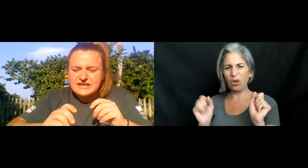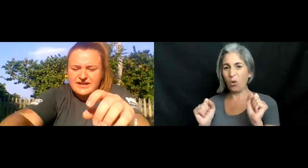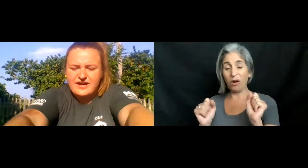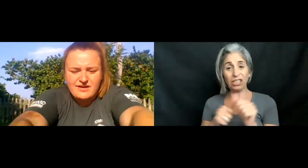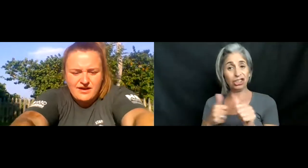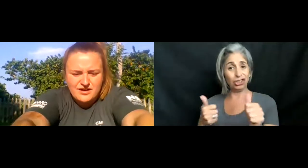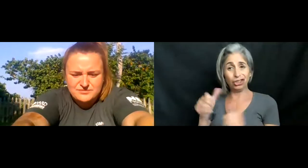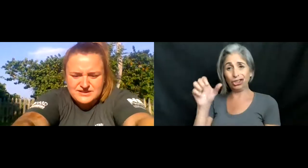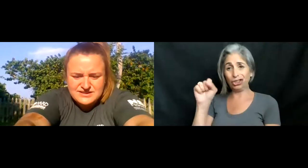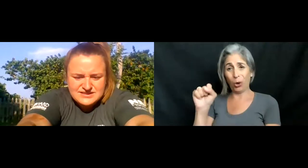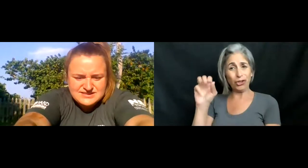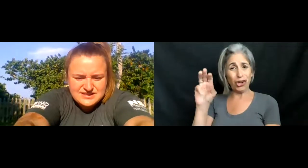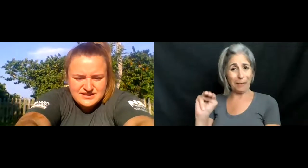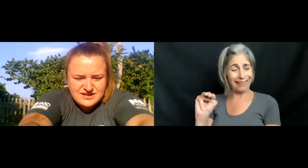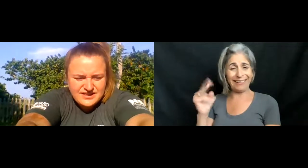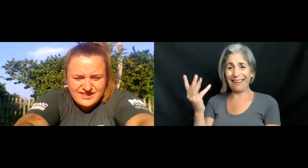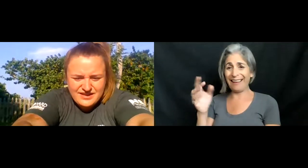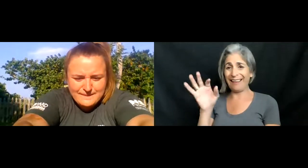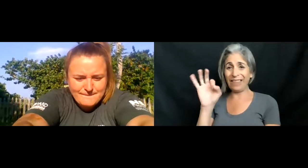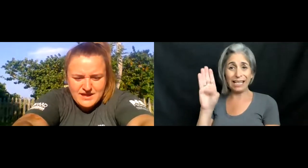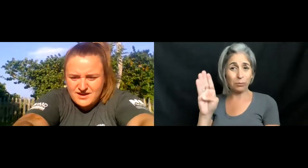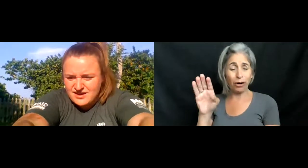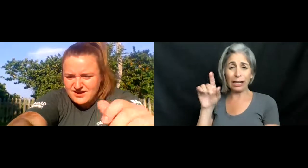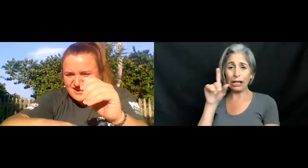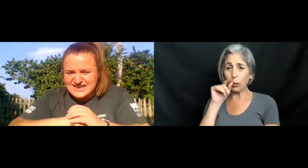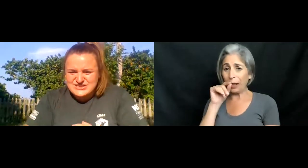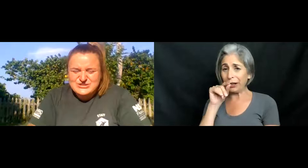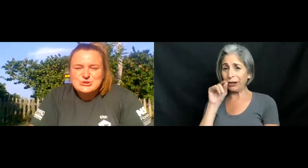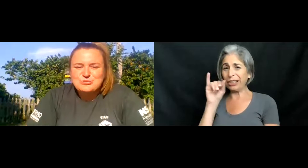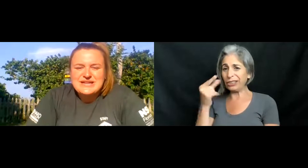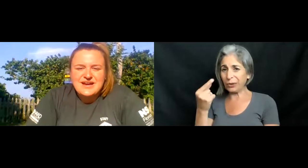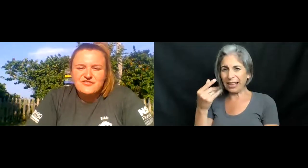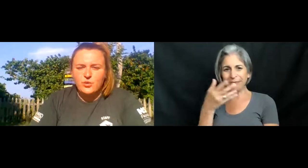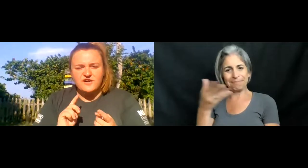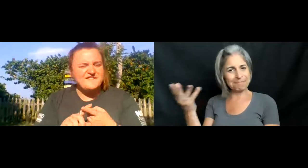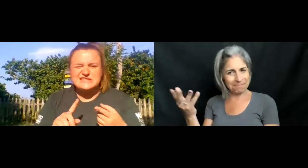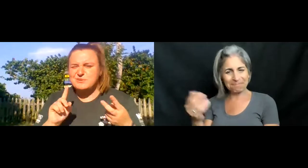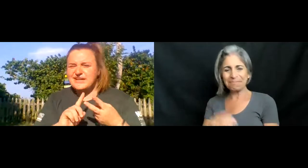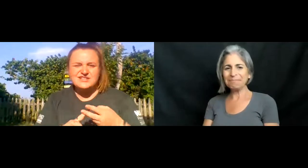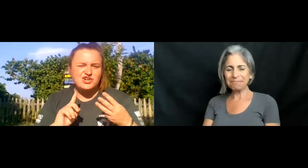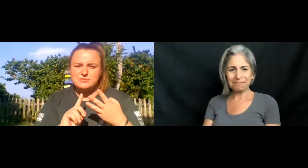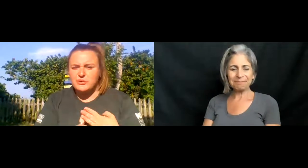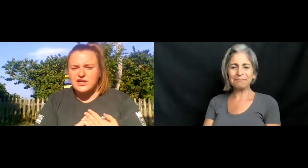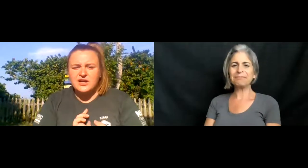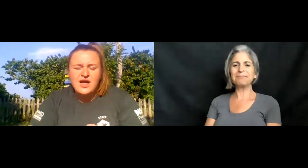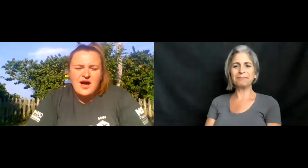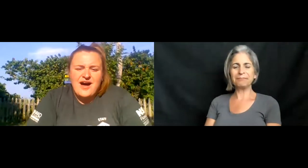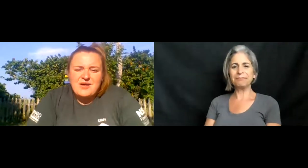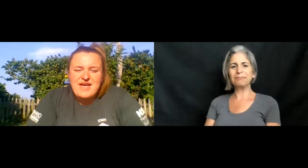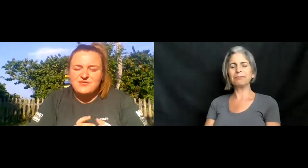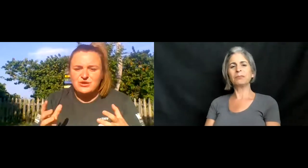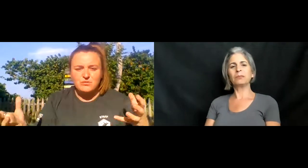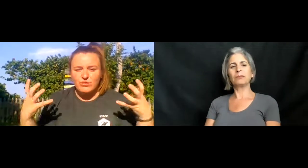our social media. Seek the Meek is our social media for Facebook, Instagram, Twitter.